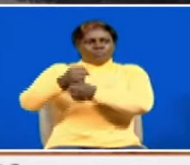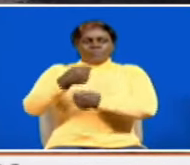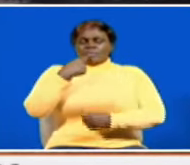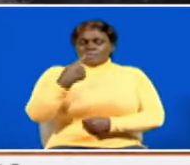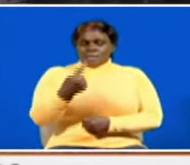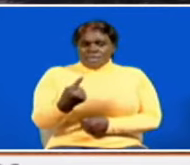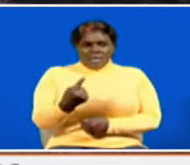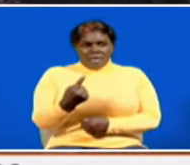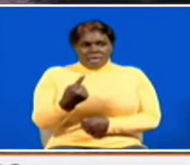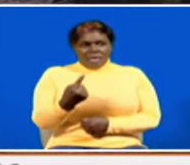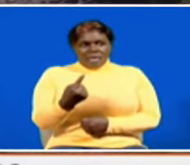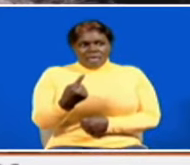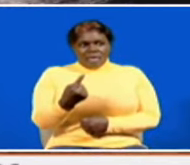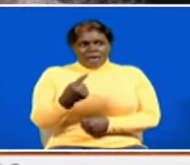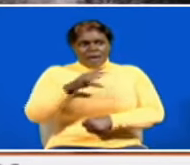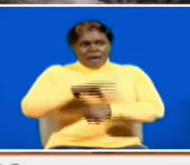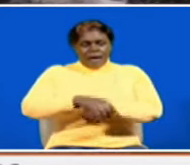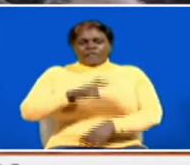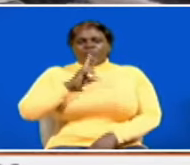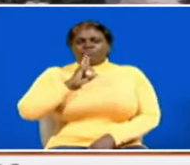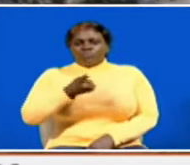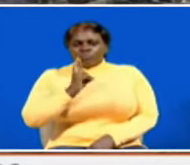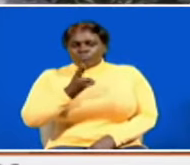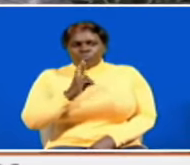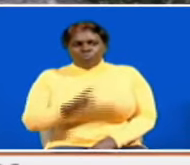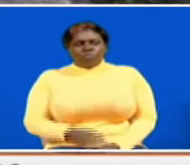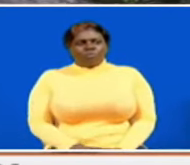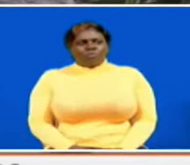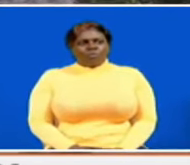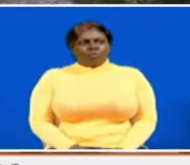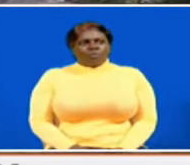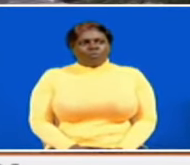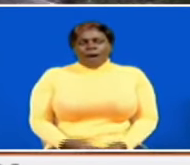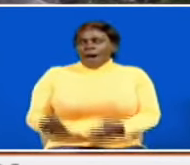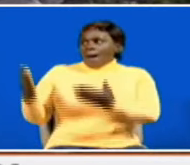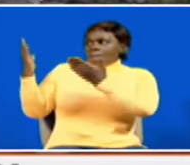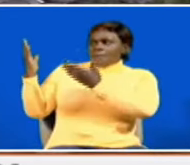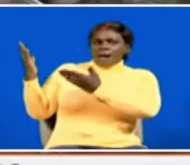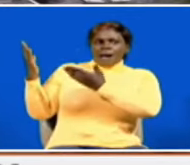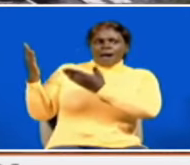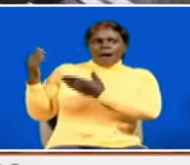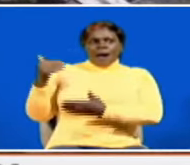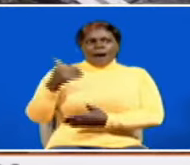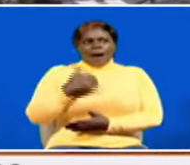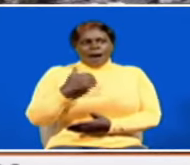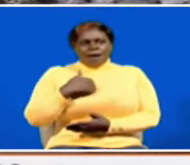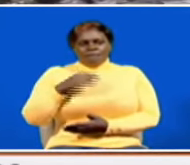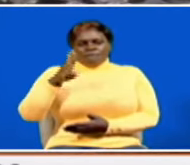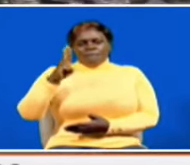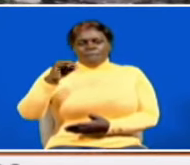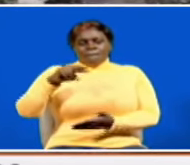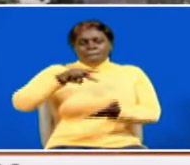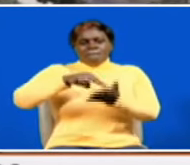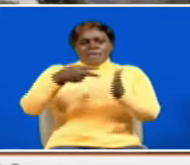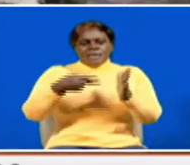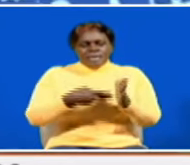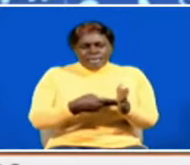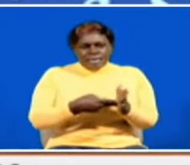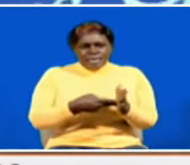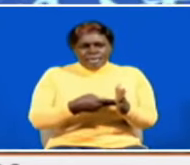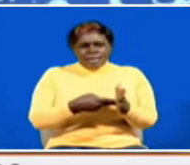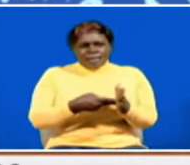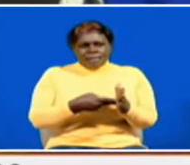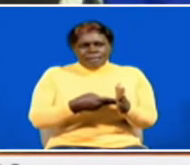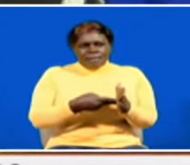says she's already receiving threats uyombo lies beneath our unesco biosphere meaning it's it's